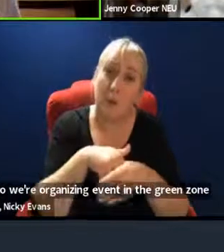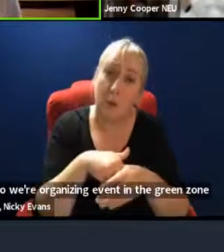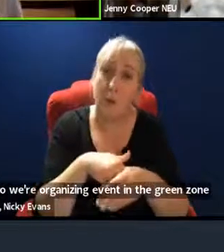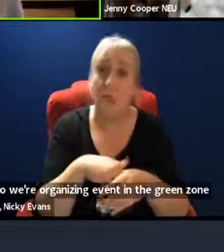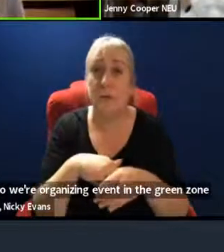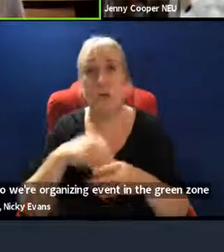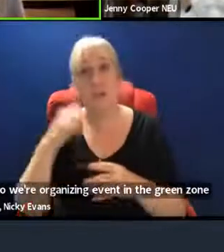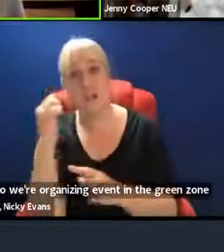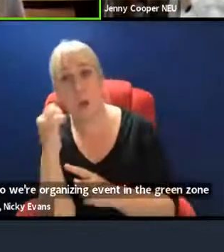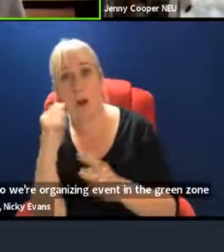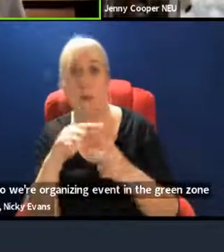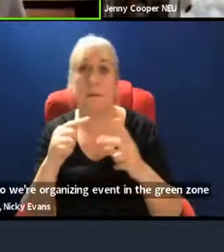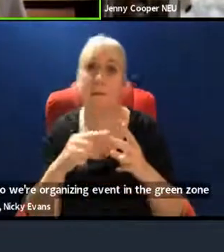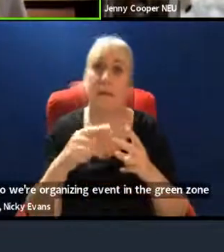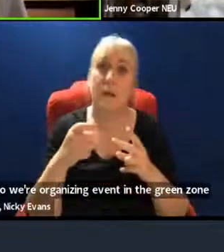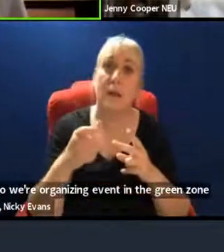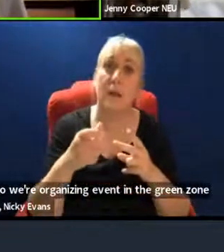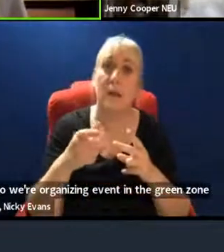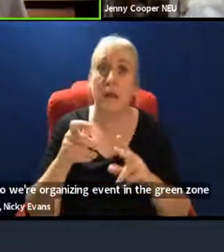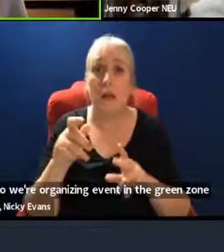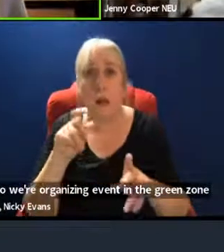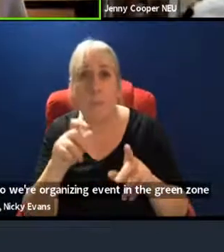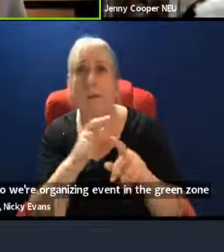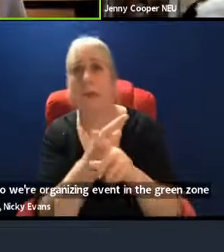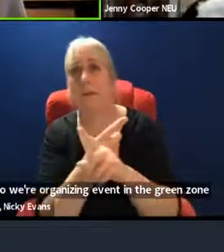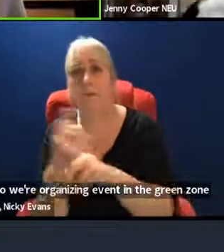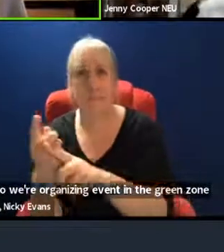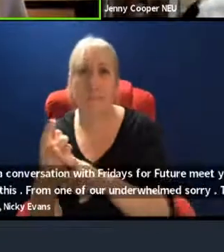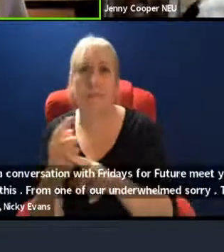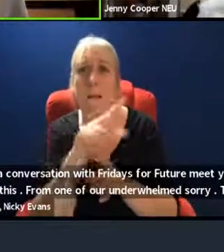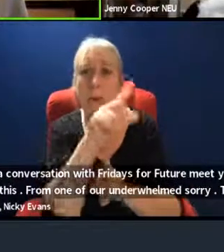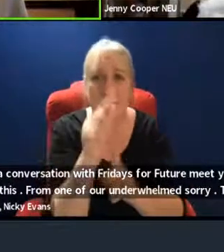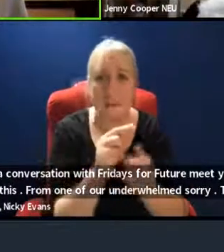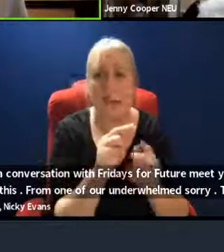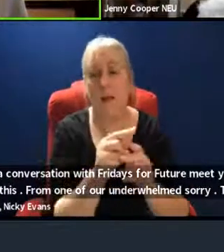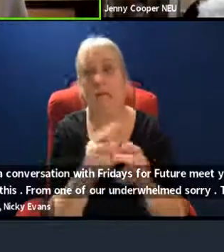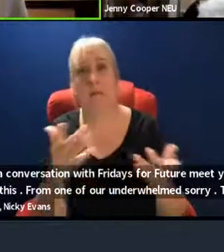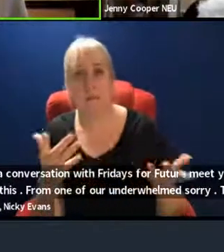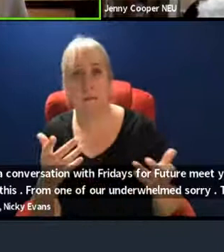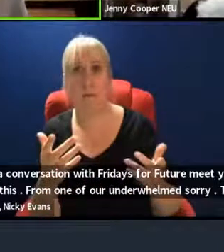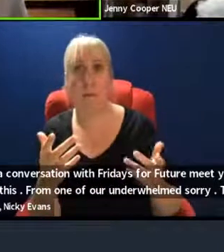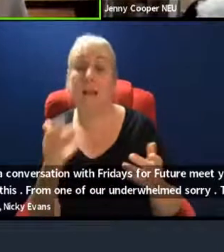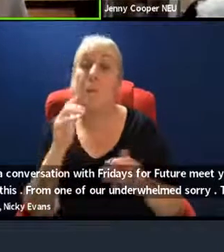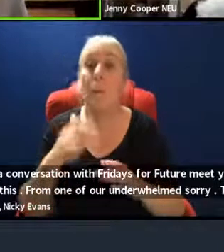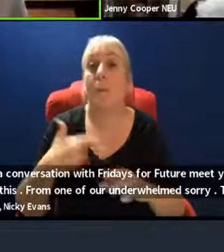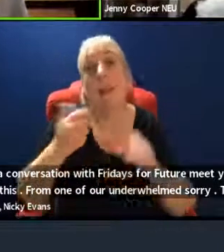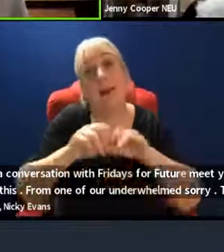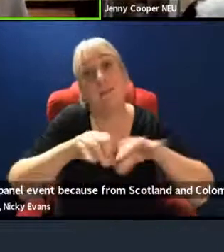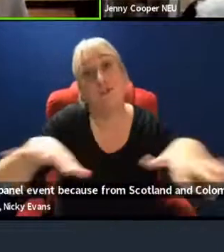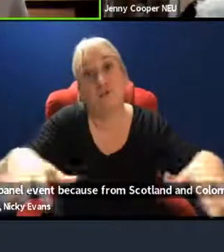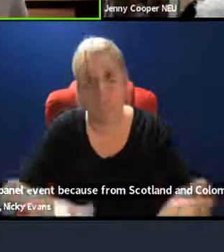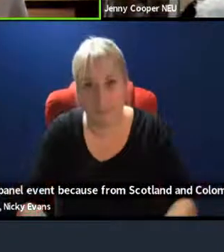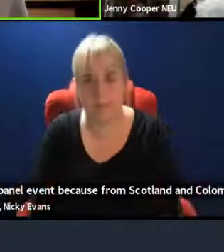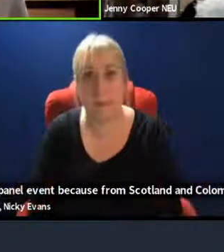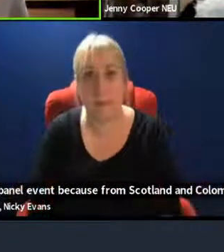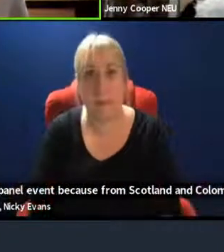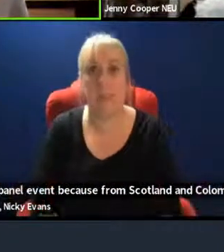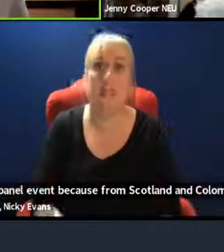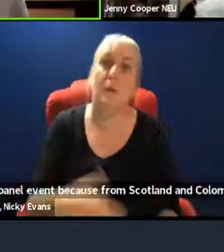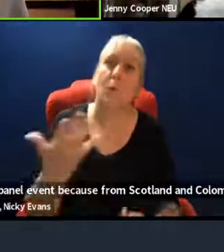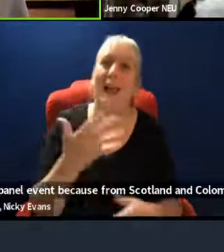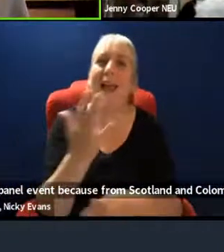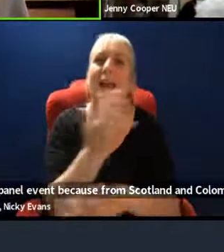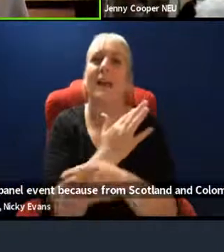And it's taking place on the 9th at 1.30pm. And it'll also be live streamed as well on the Green Zone